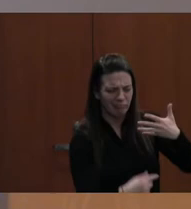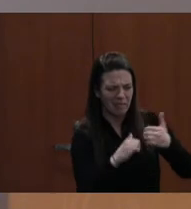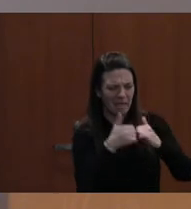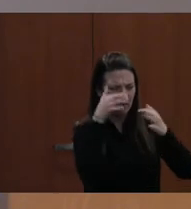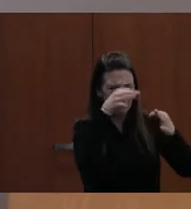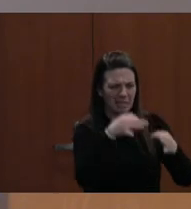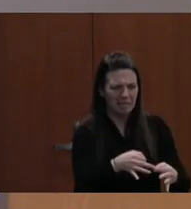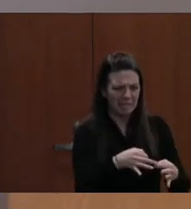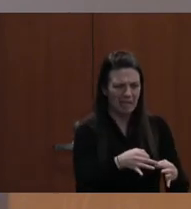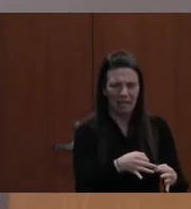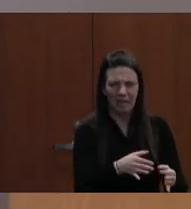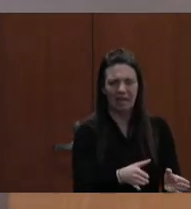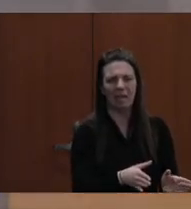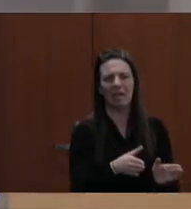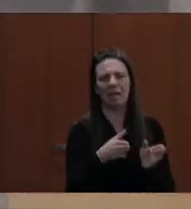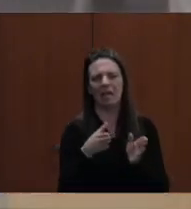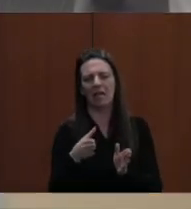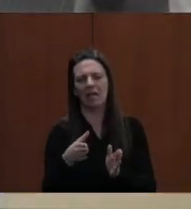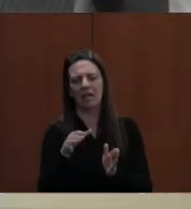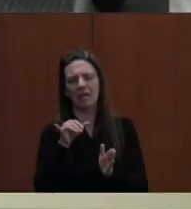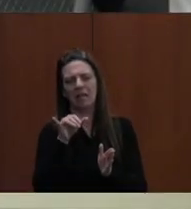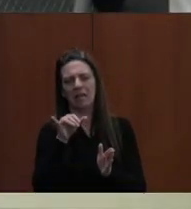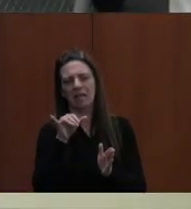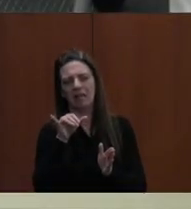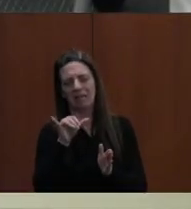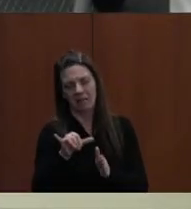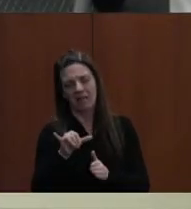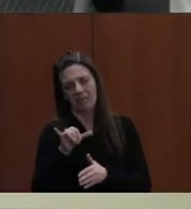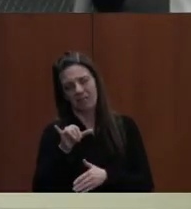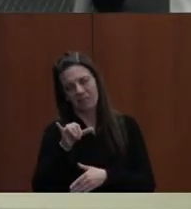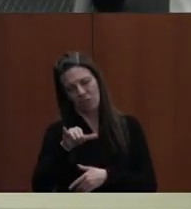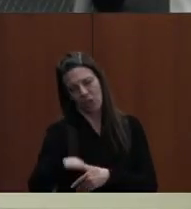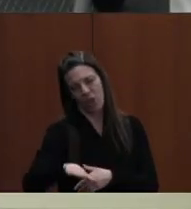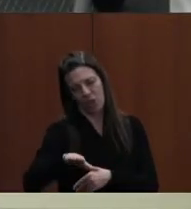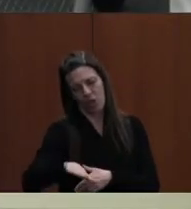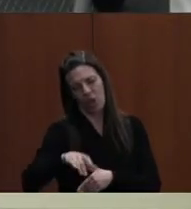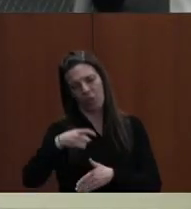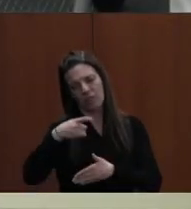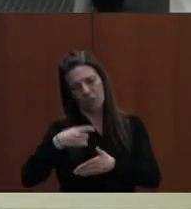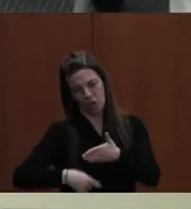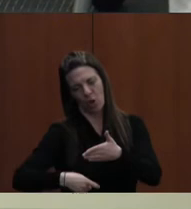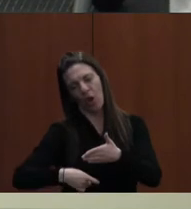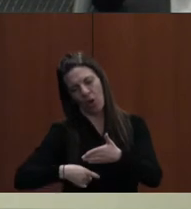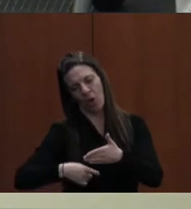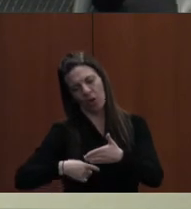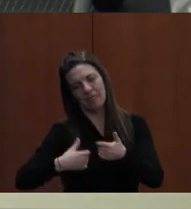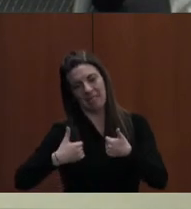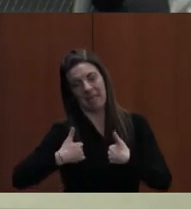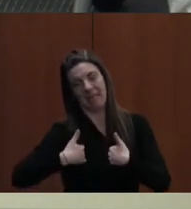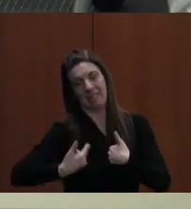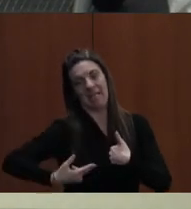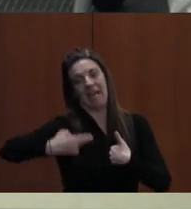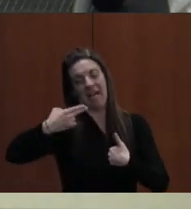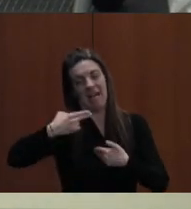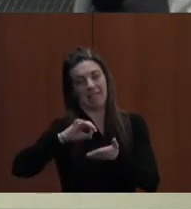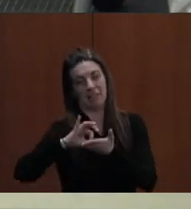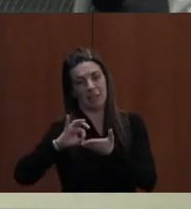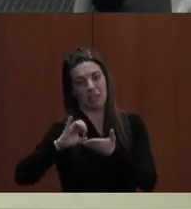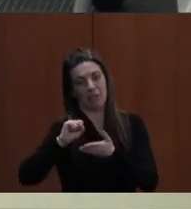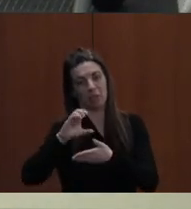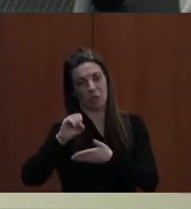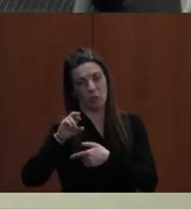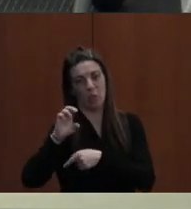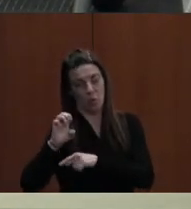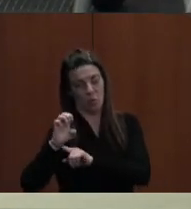It's based on the low points, the low cost getting the highest score, and then each score is,